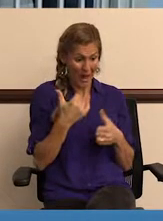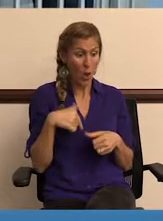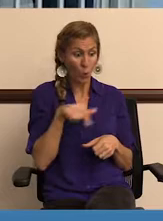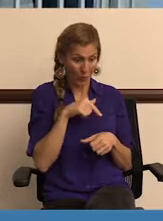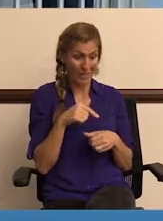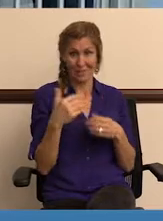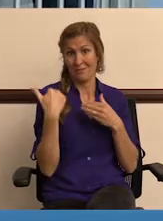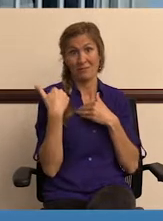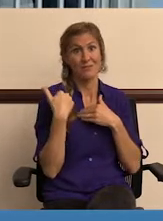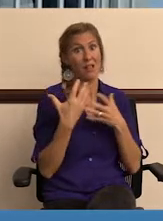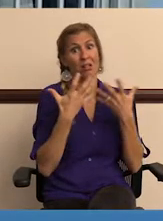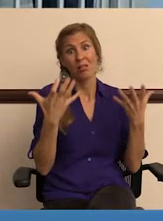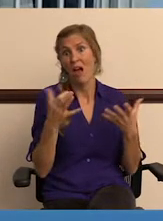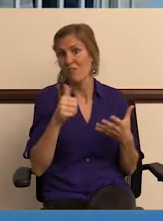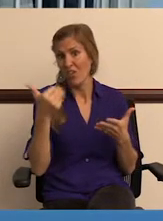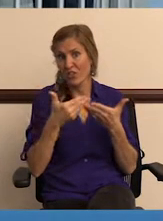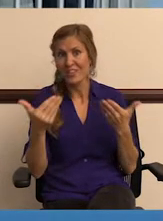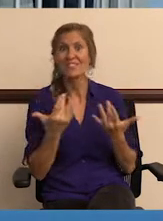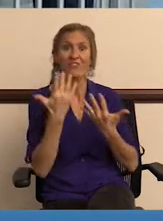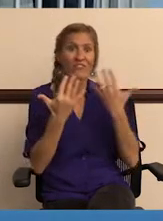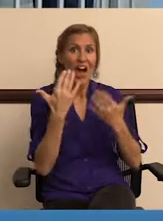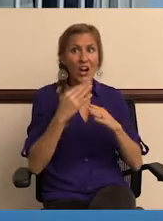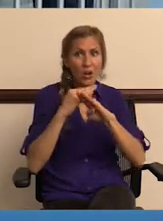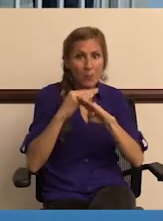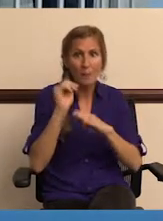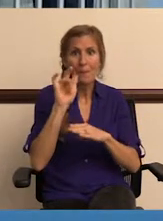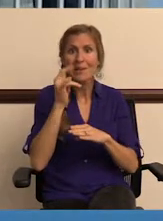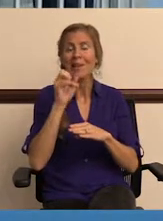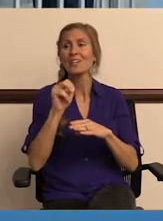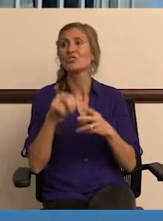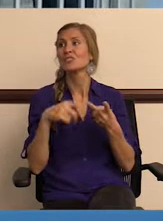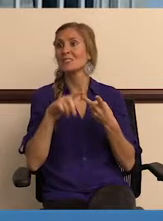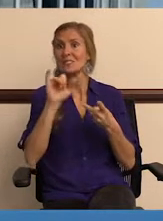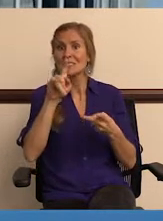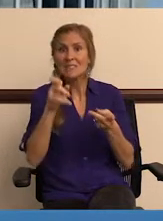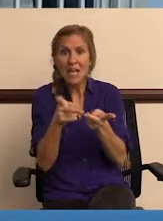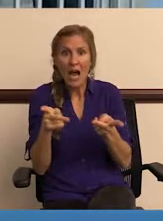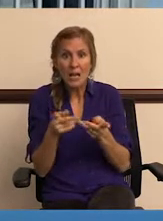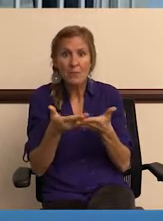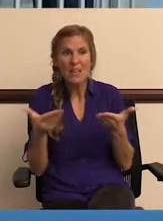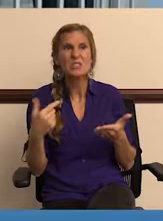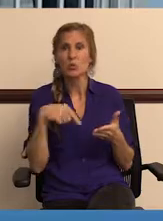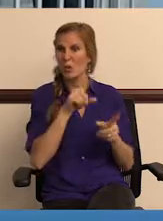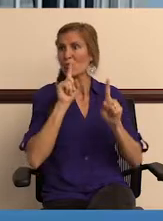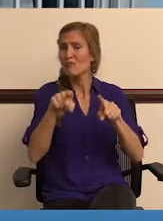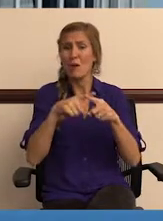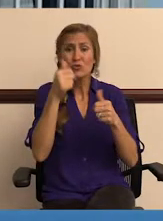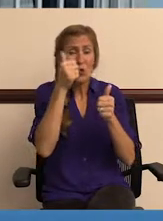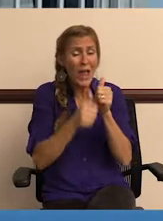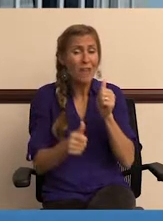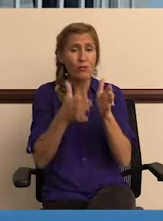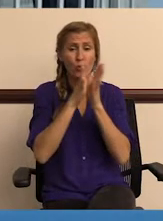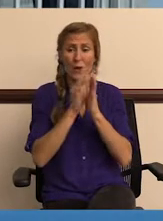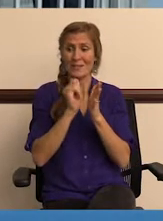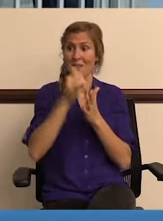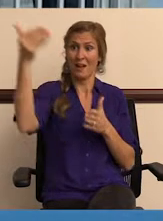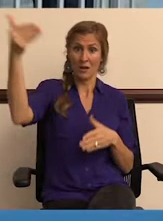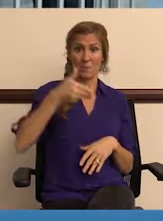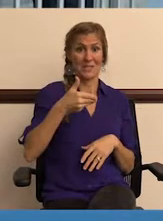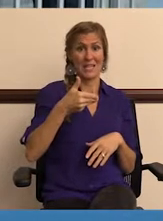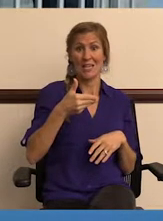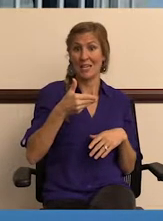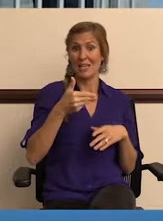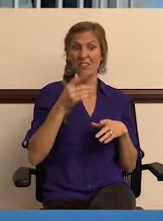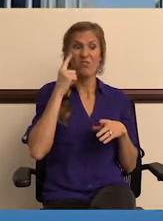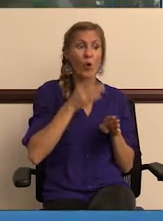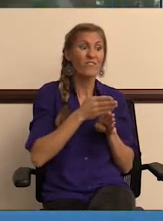a bunch of different things. They handle fire mitigations. They do the sight distance. They respond to every single request that comes in